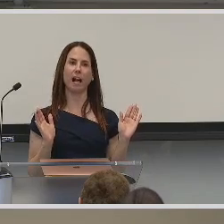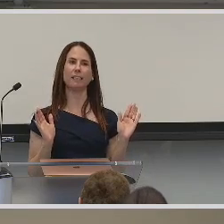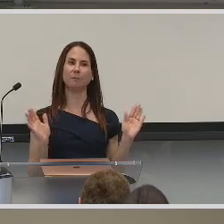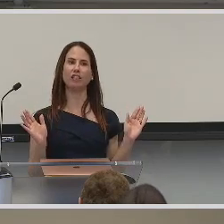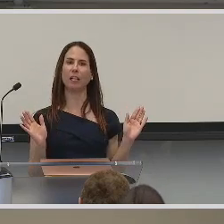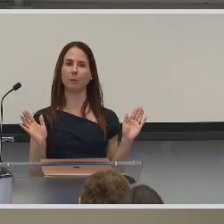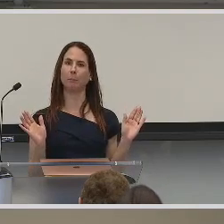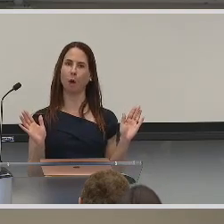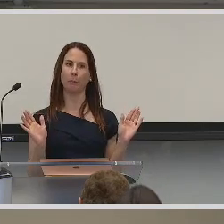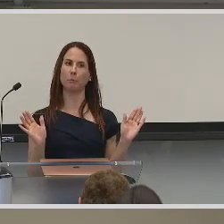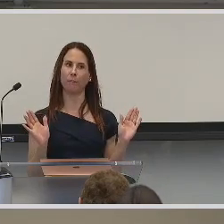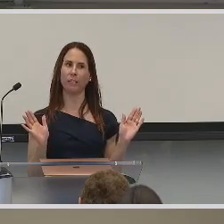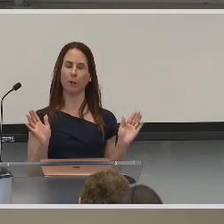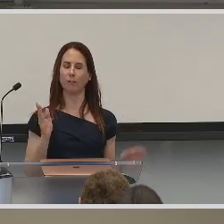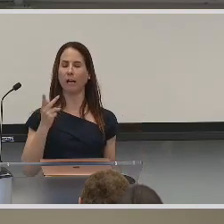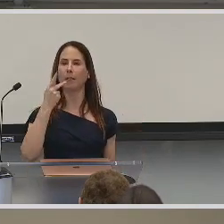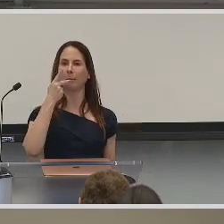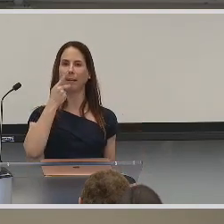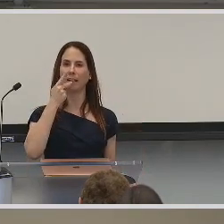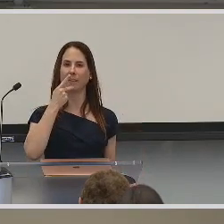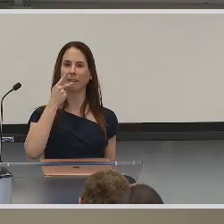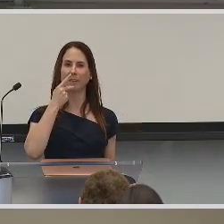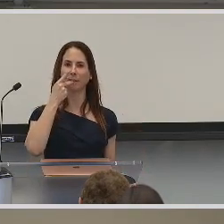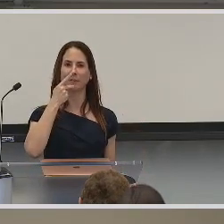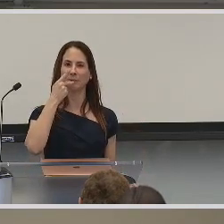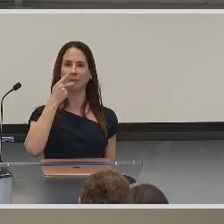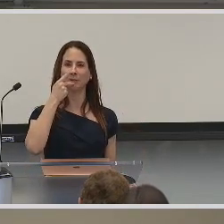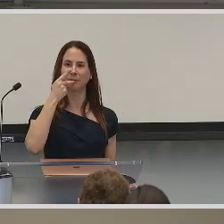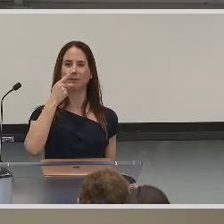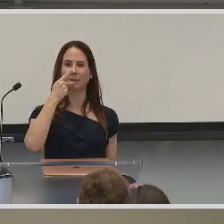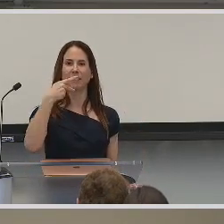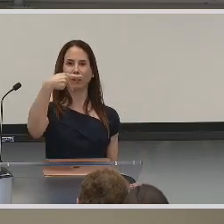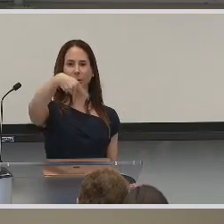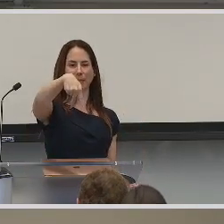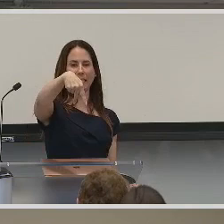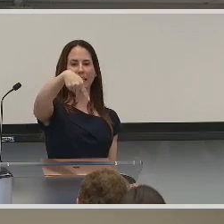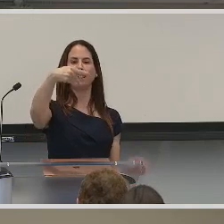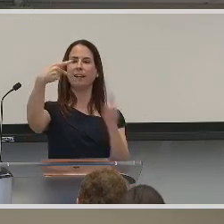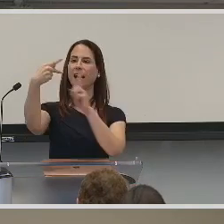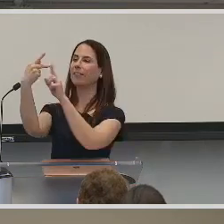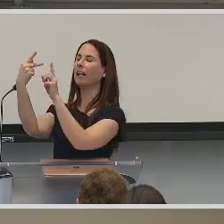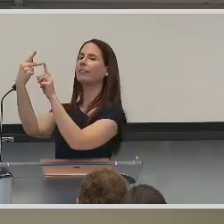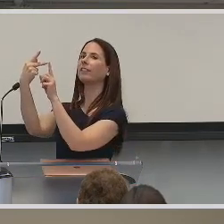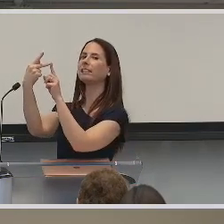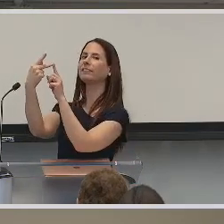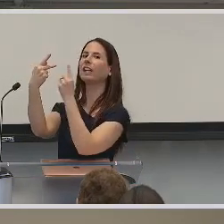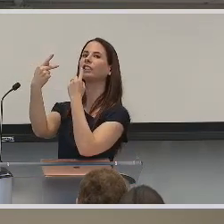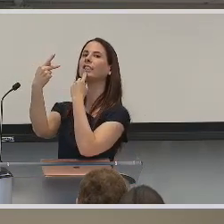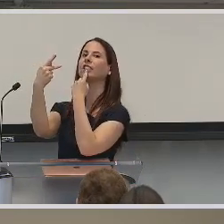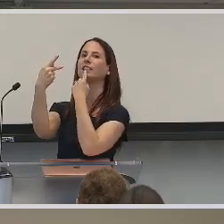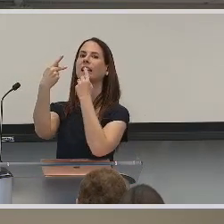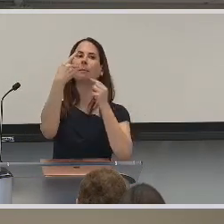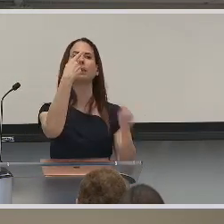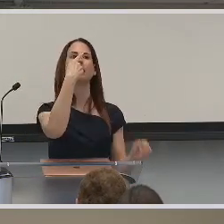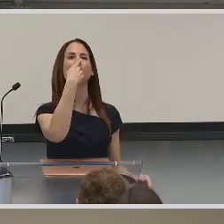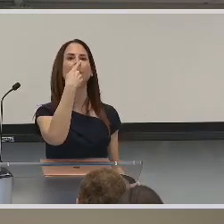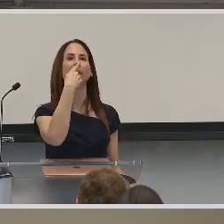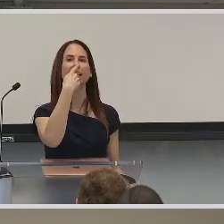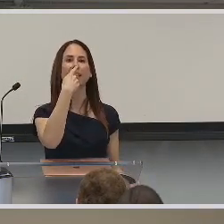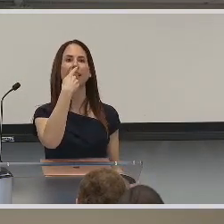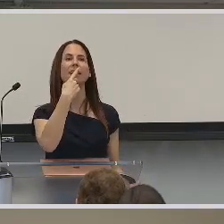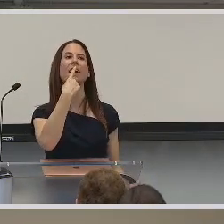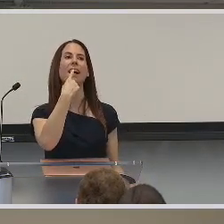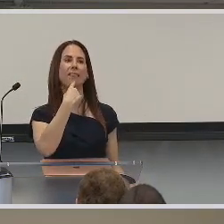color I forgot, especially with the Barbie movie going around. Pink. So P and then this finger touches it up.